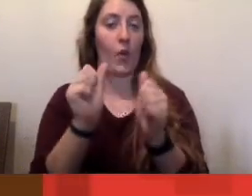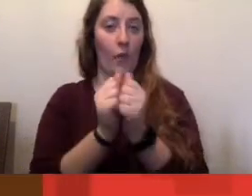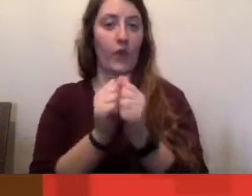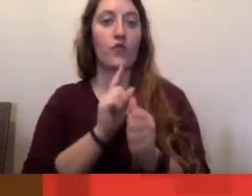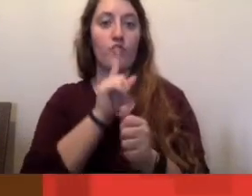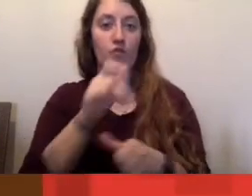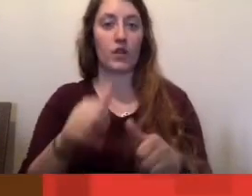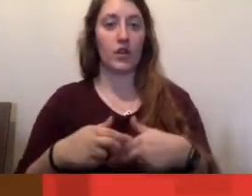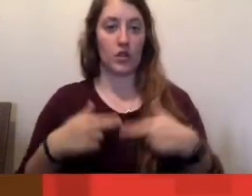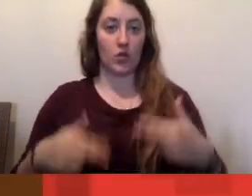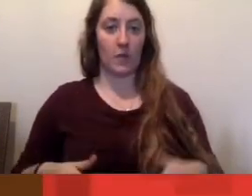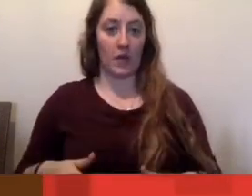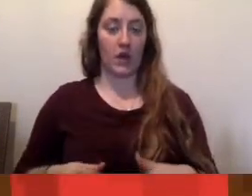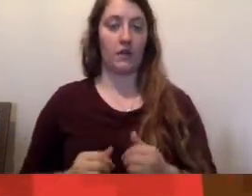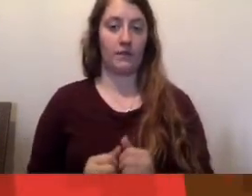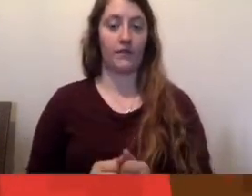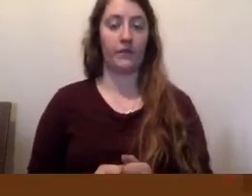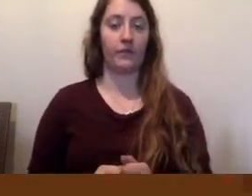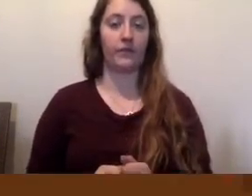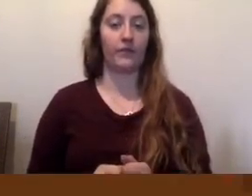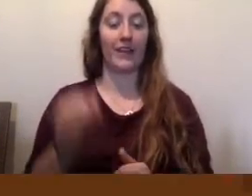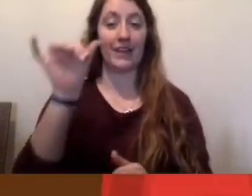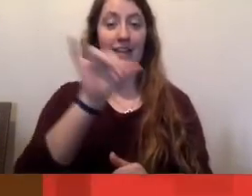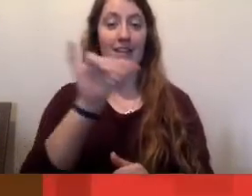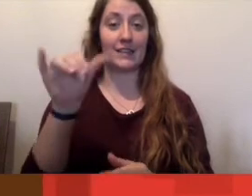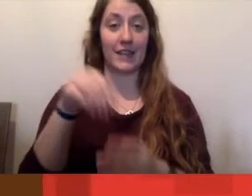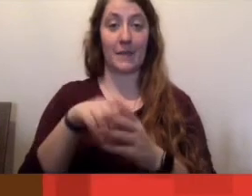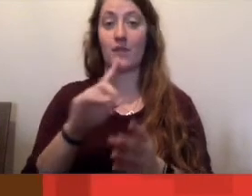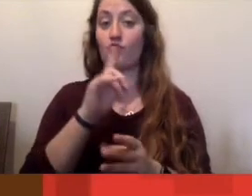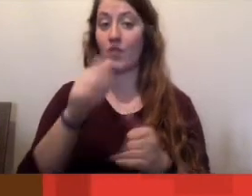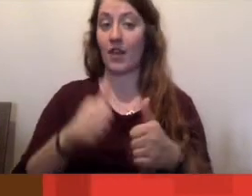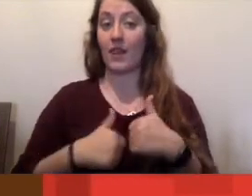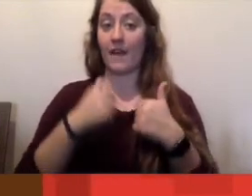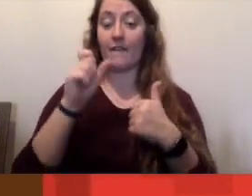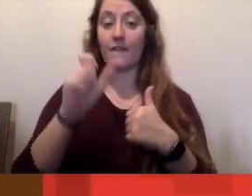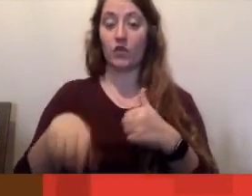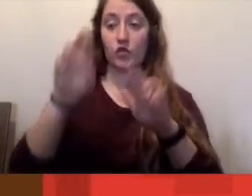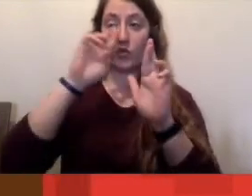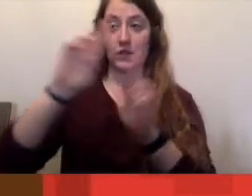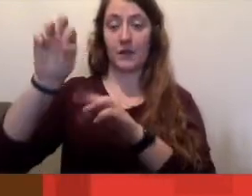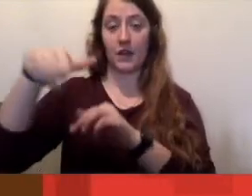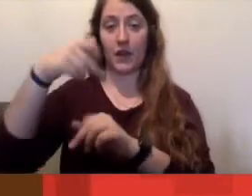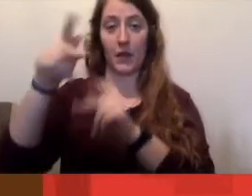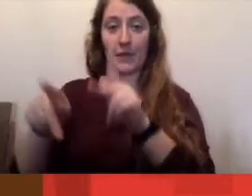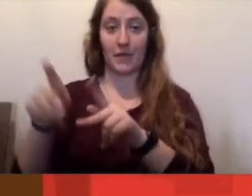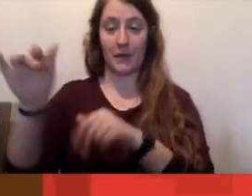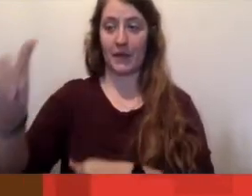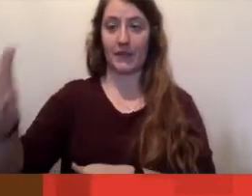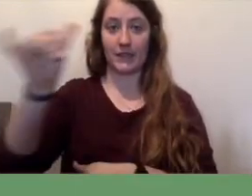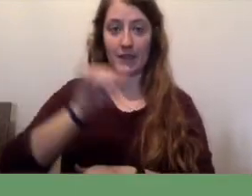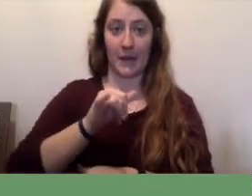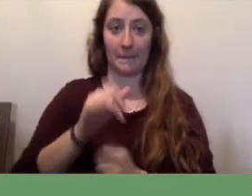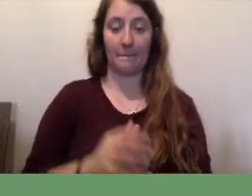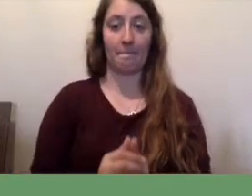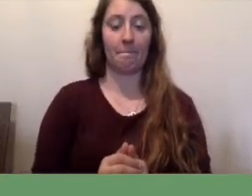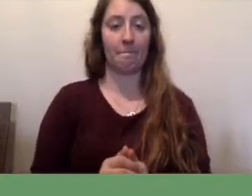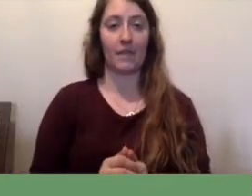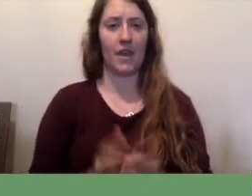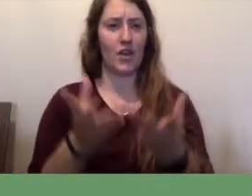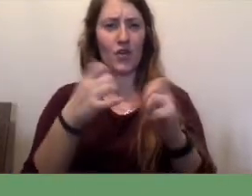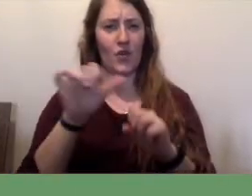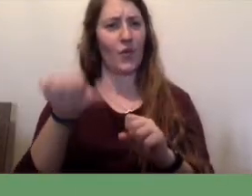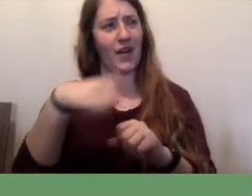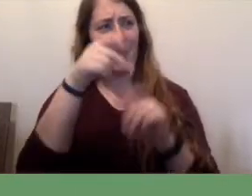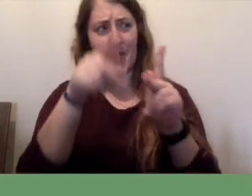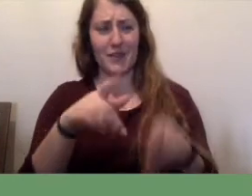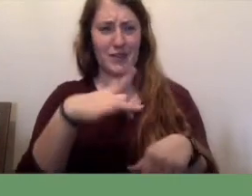Well, it's simple. Just like in real life, you should treat other people the way you want to be treated. You wouldn't want somebody